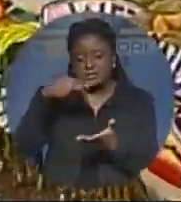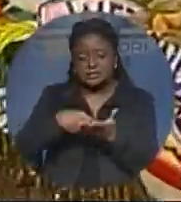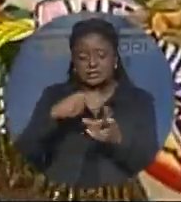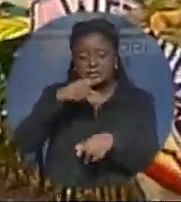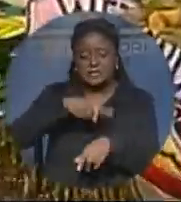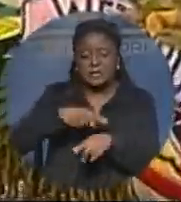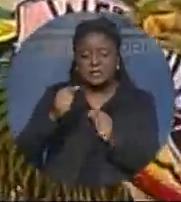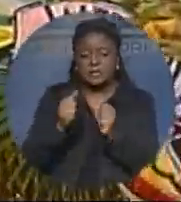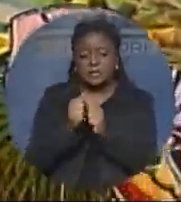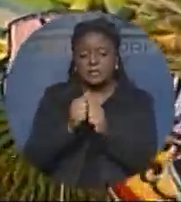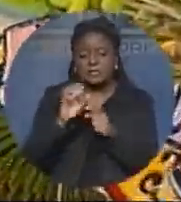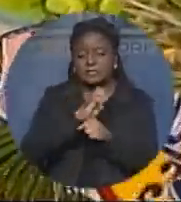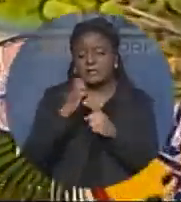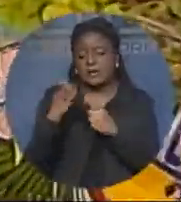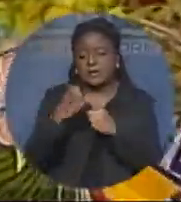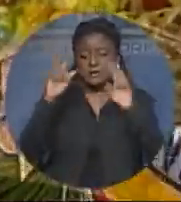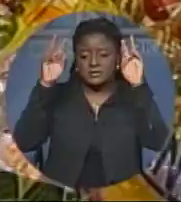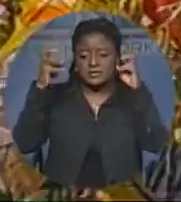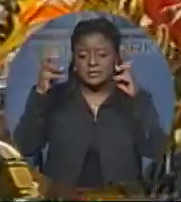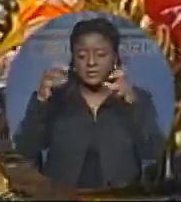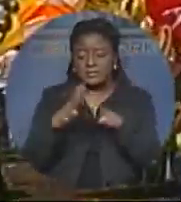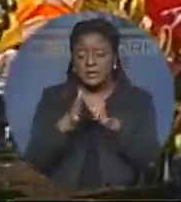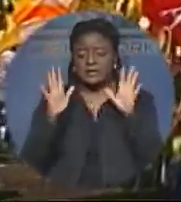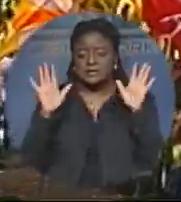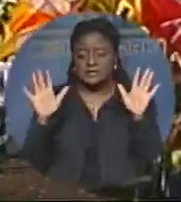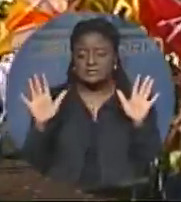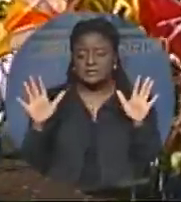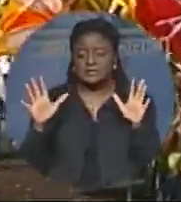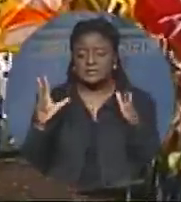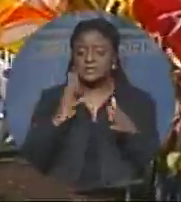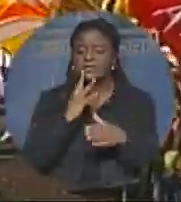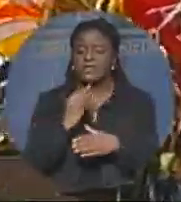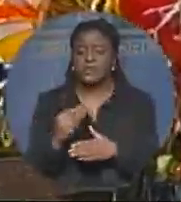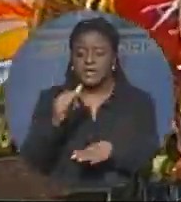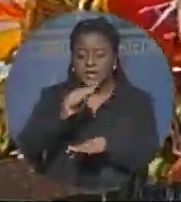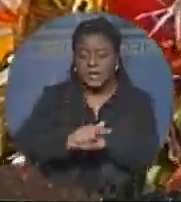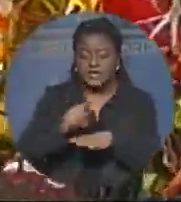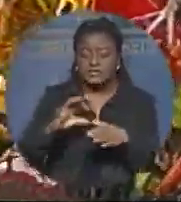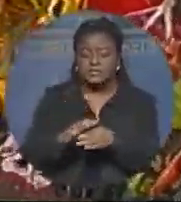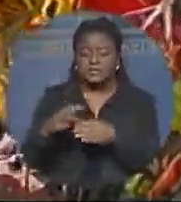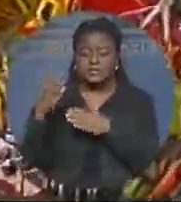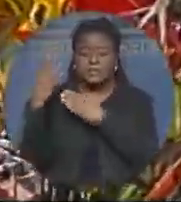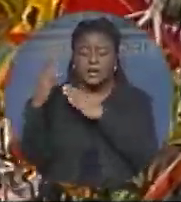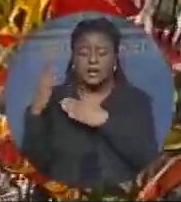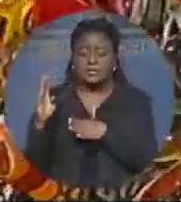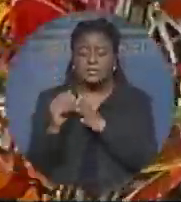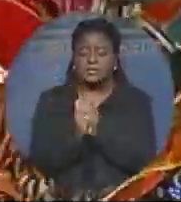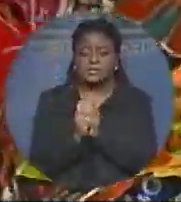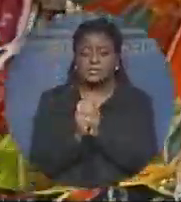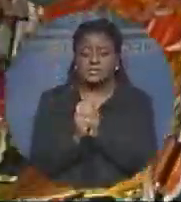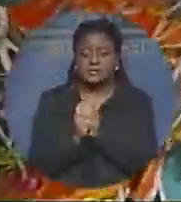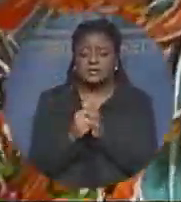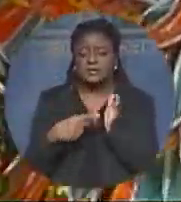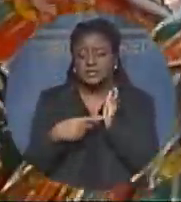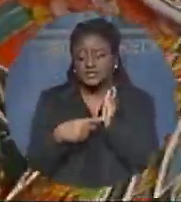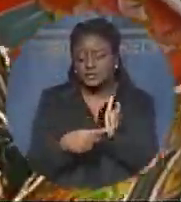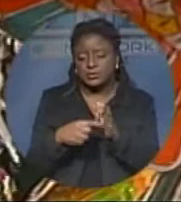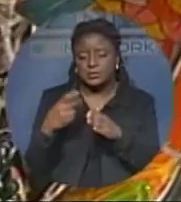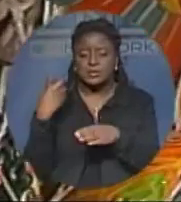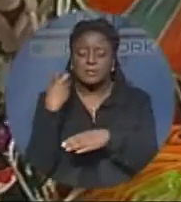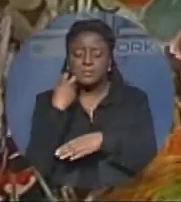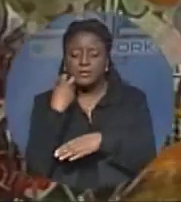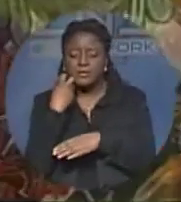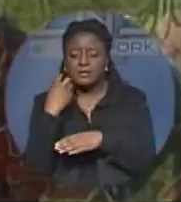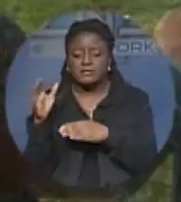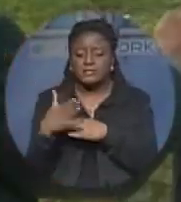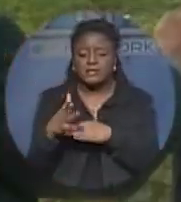the magnificent wetlands of the Bahamas. Their depiction of Bonefish Pond National Park winning the best costume. The Bahamas is a very, very